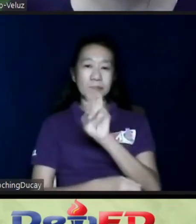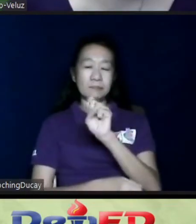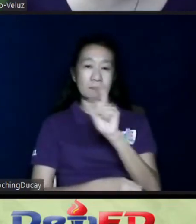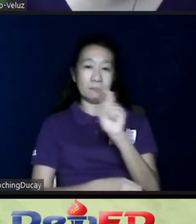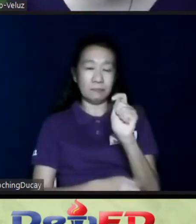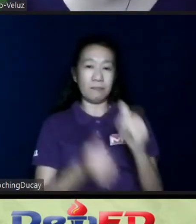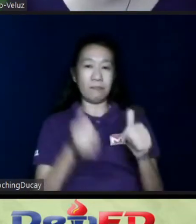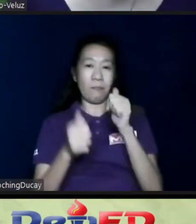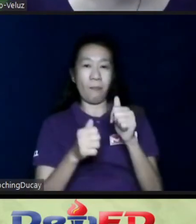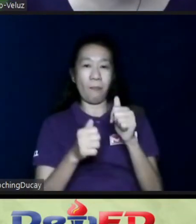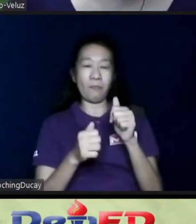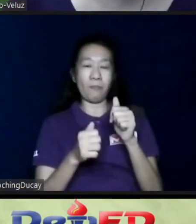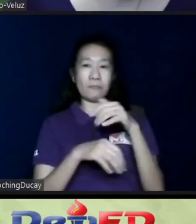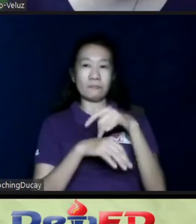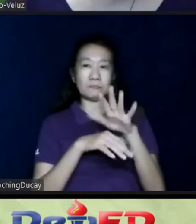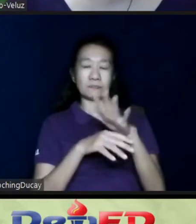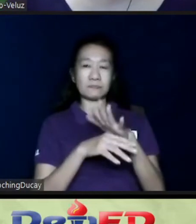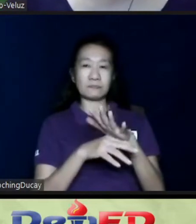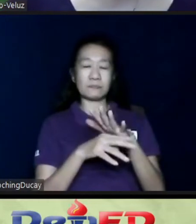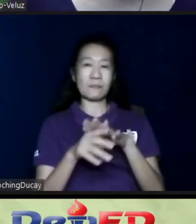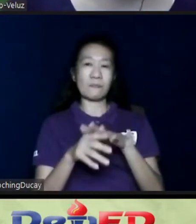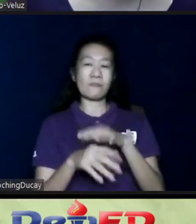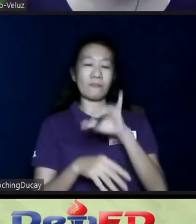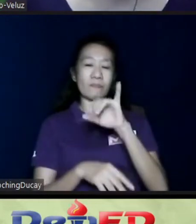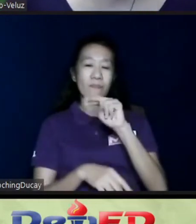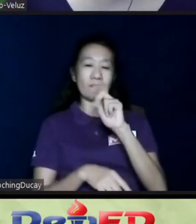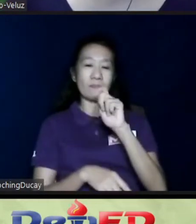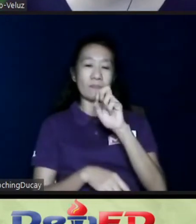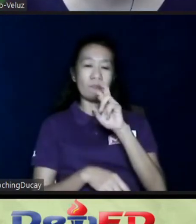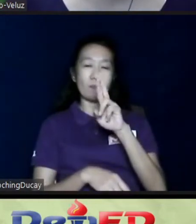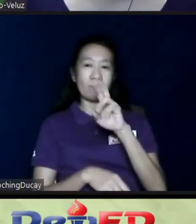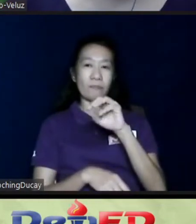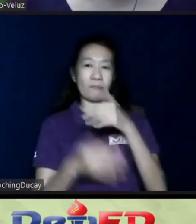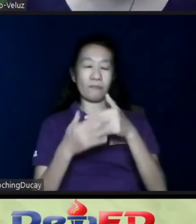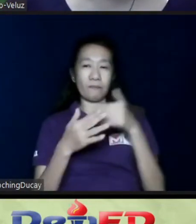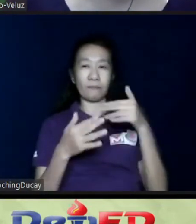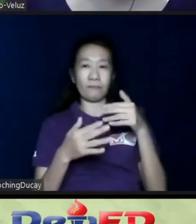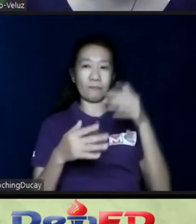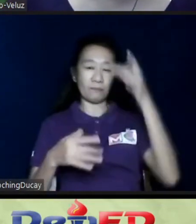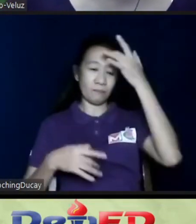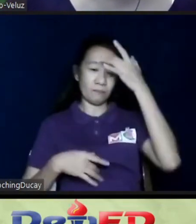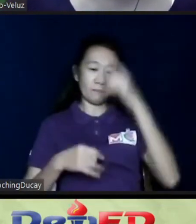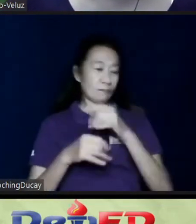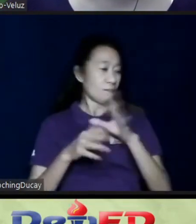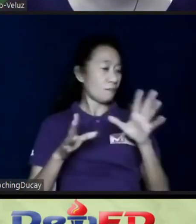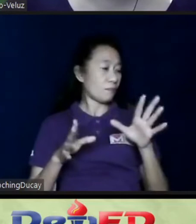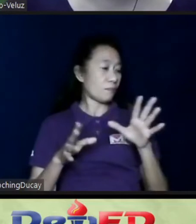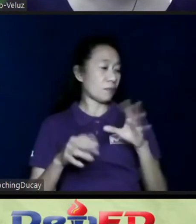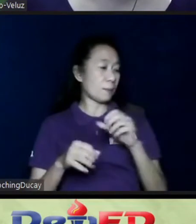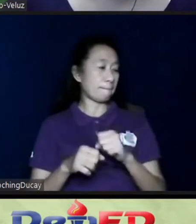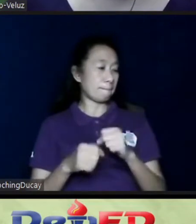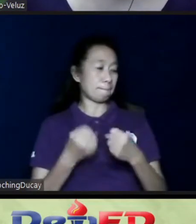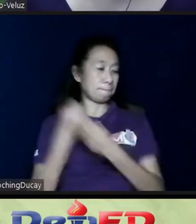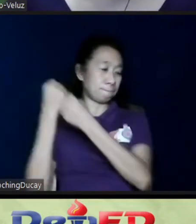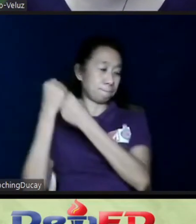sends interns naman to their center pre-COVID, para ma-augment yung manpower nila.